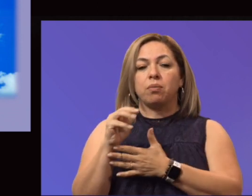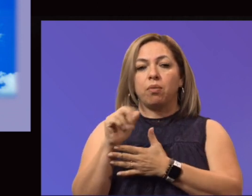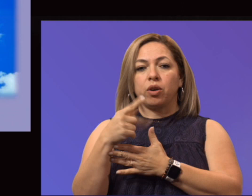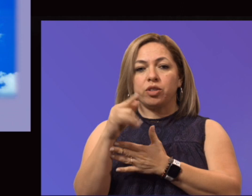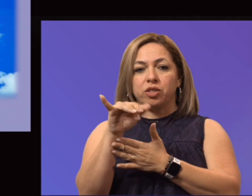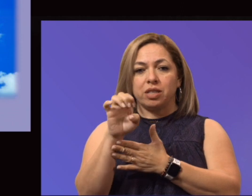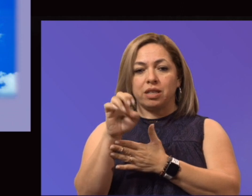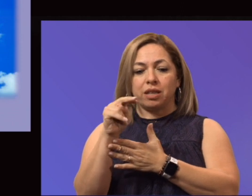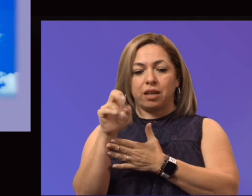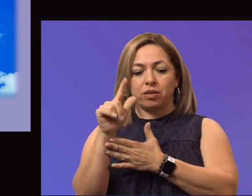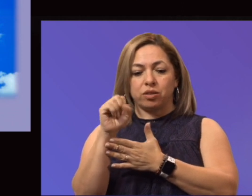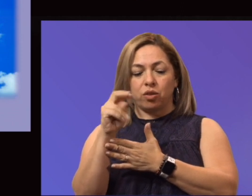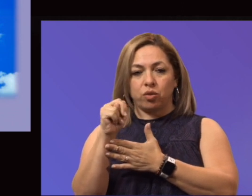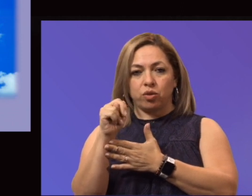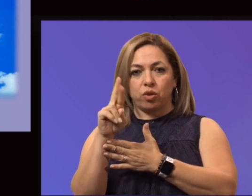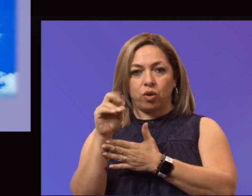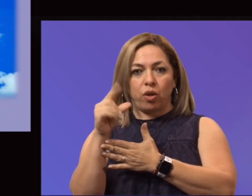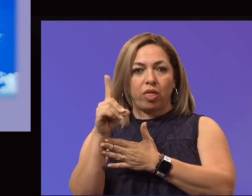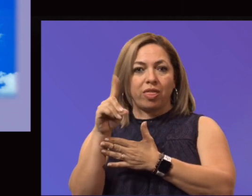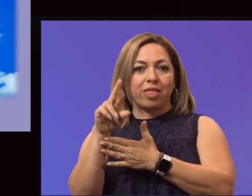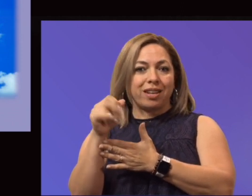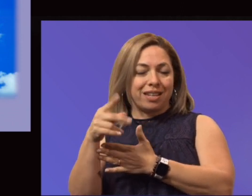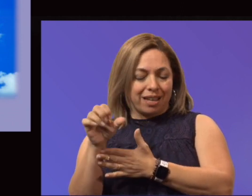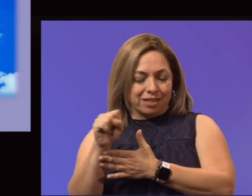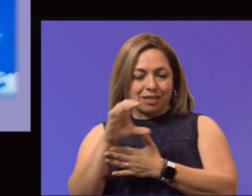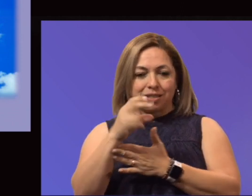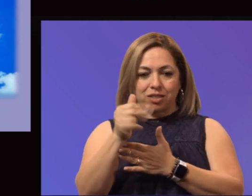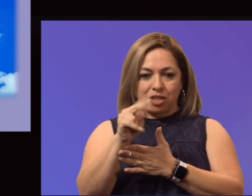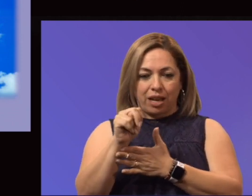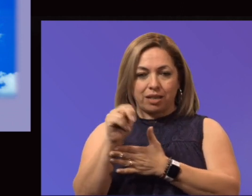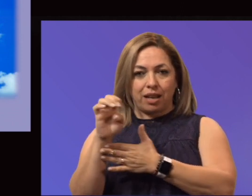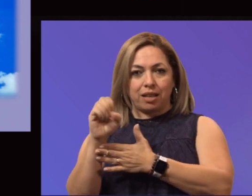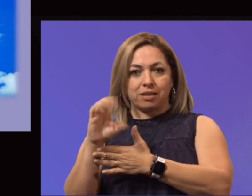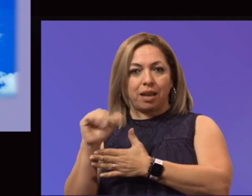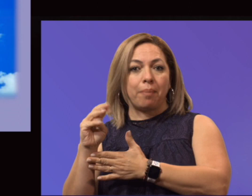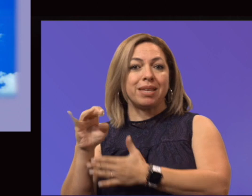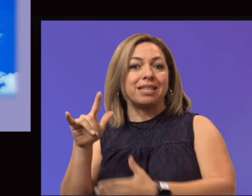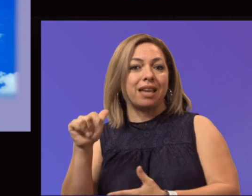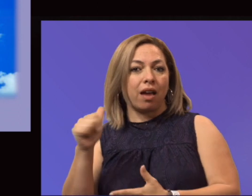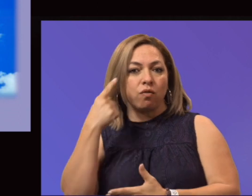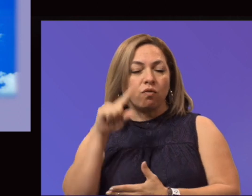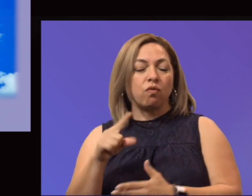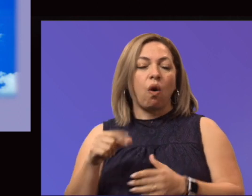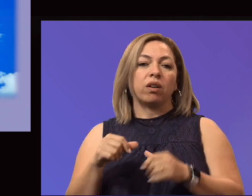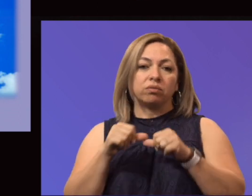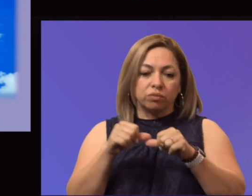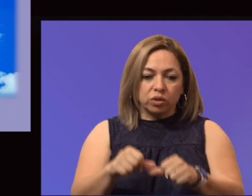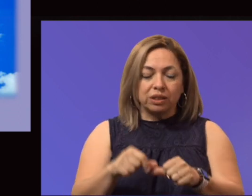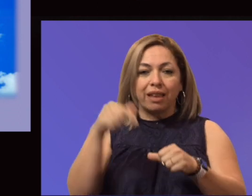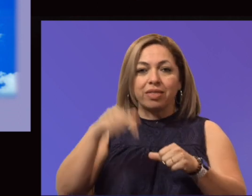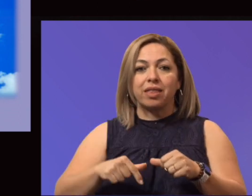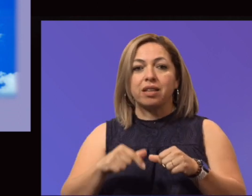Fan Chen, as well as to Dr. Escamilla for moving this forward. The planning committee formed a faculty